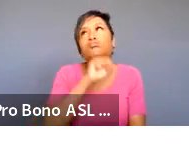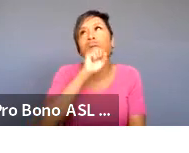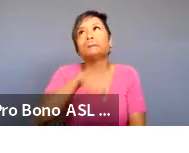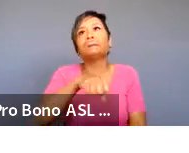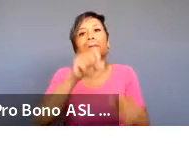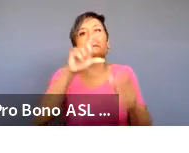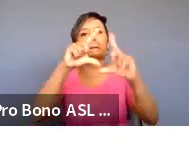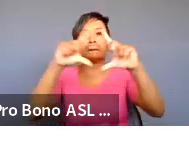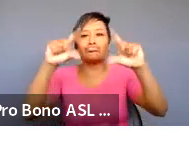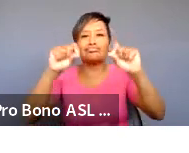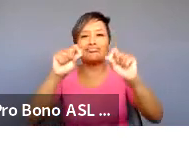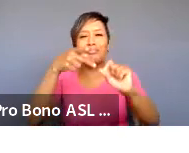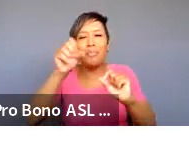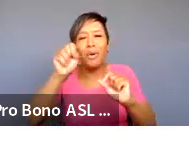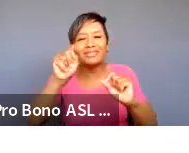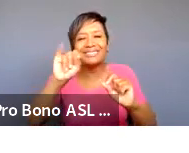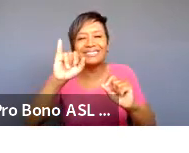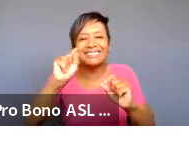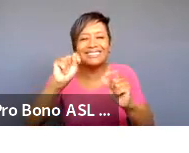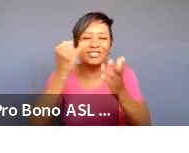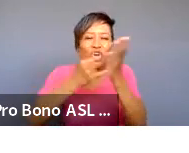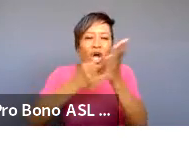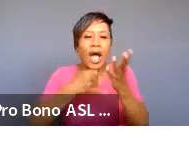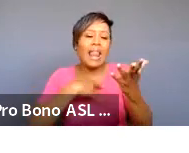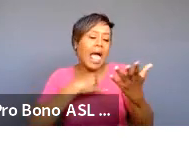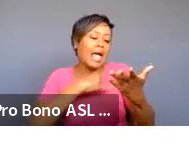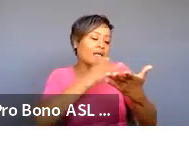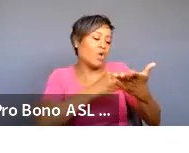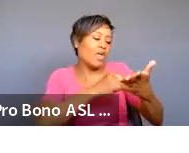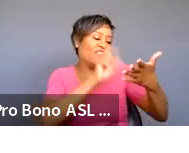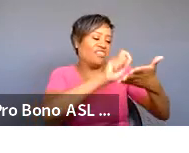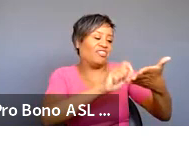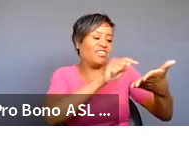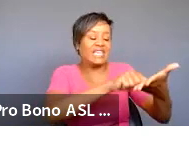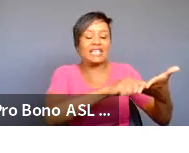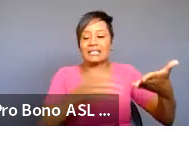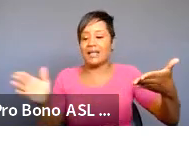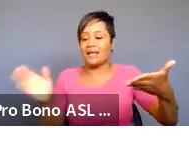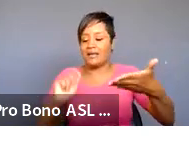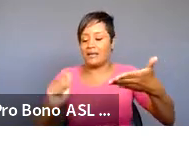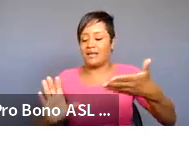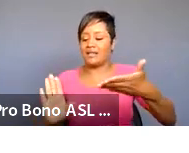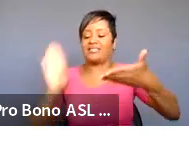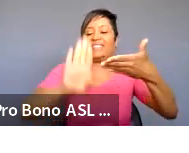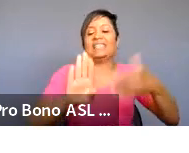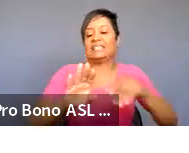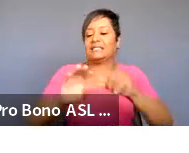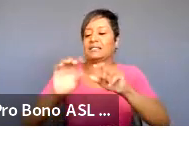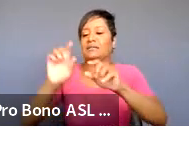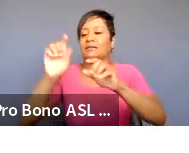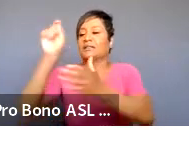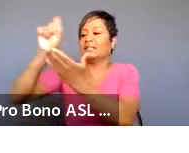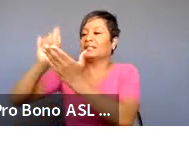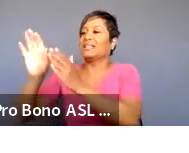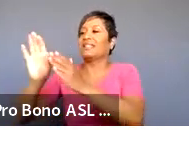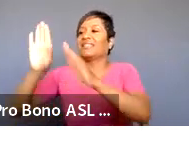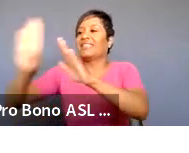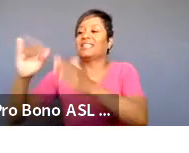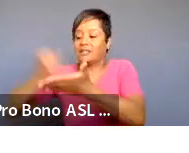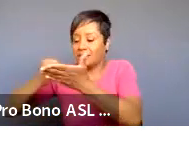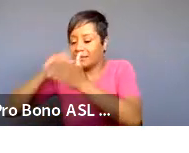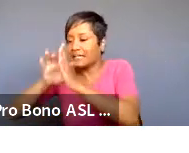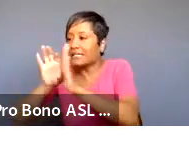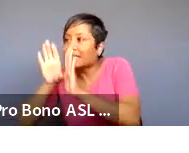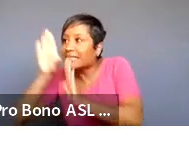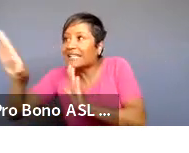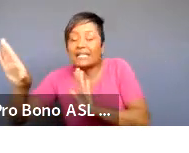draw the thing and be like it's this and and then this and and now we're telling a story it's collaging um sometimes you just